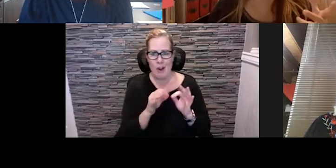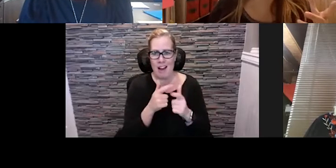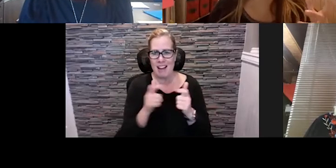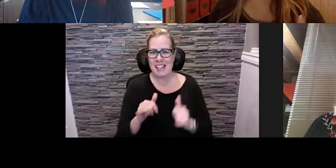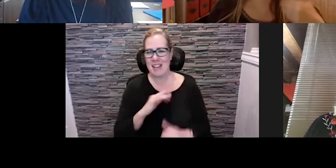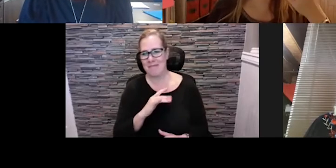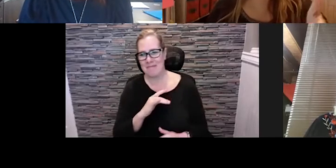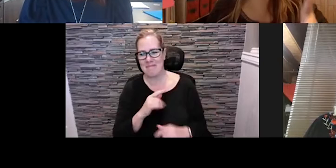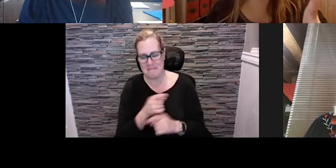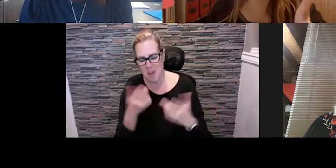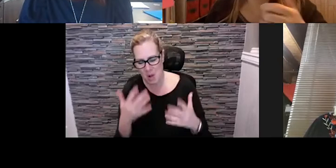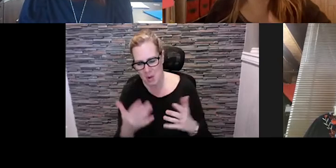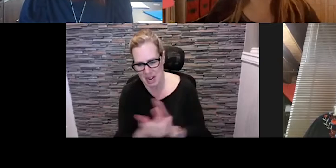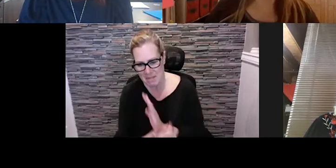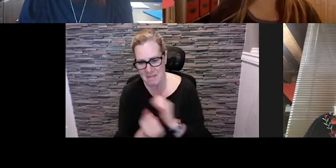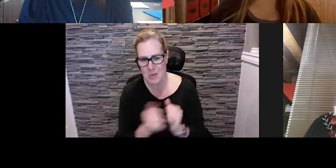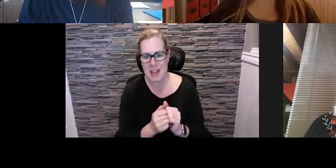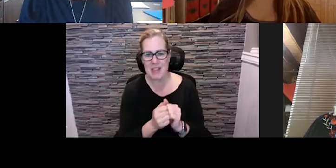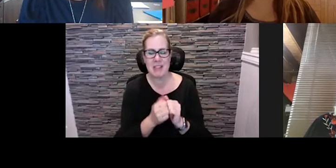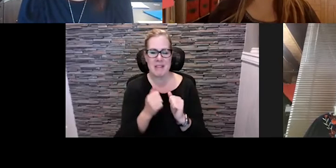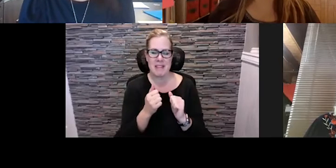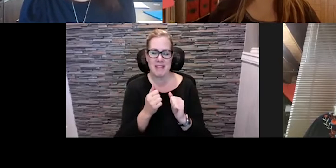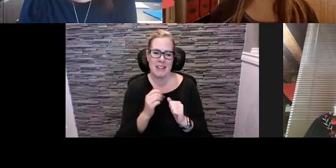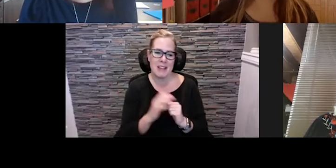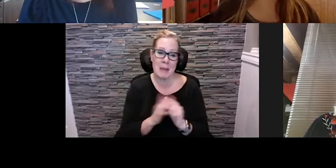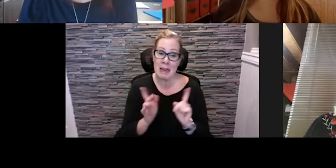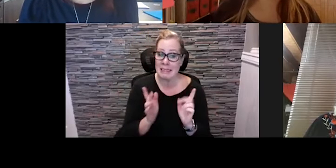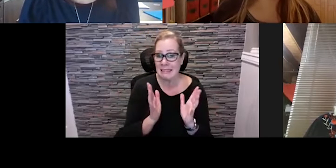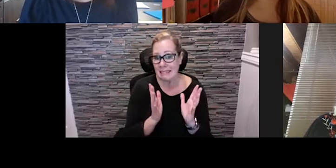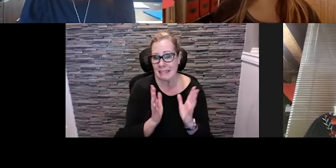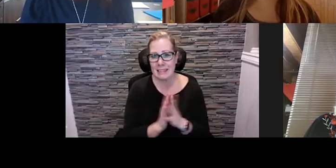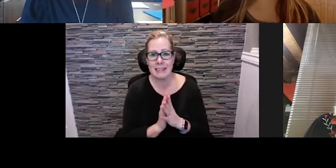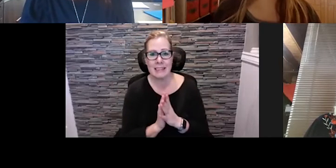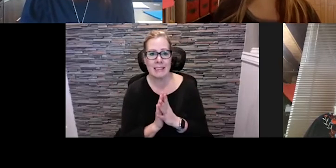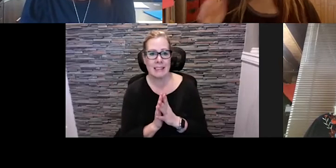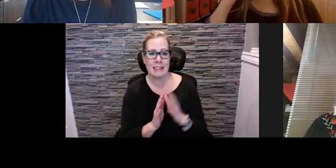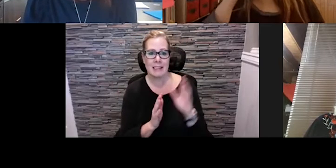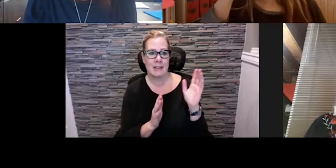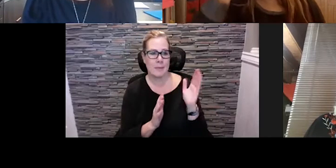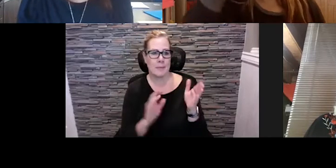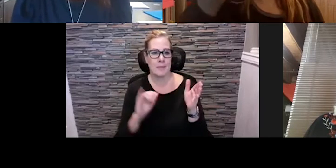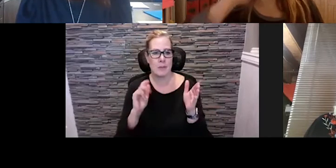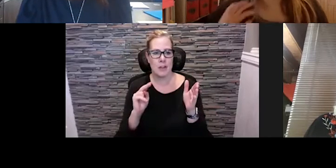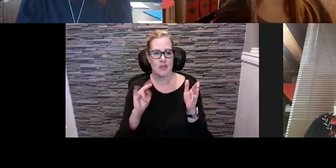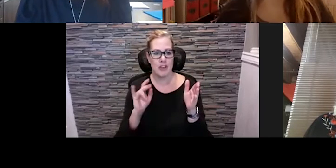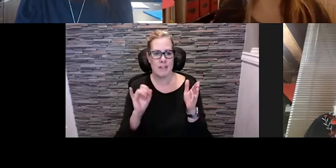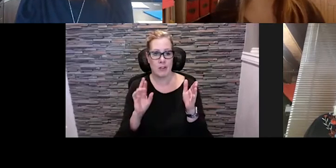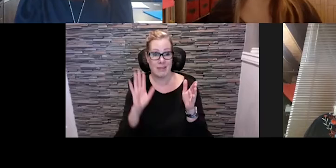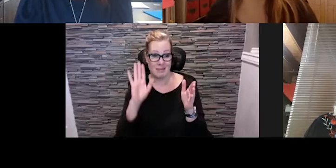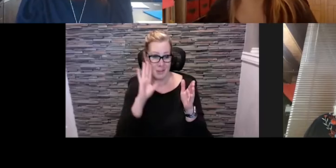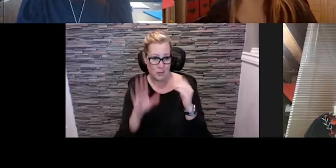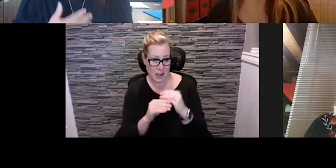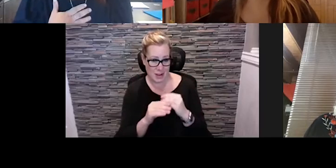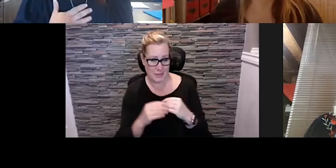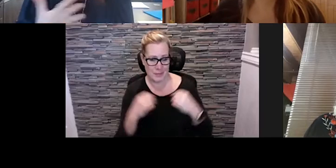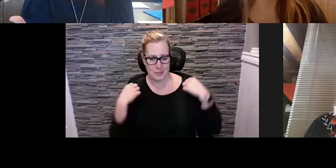think about as you come up with amazing ideas. And I'll add to that to say that and I'll speak maybe on Teresa